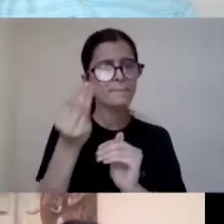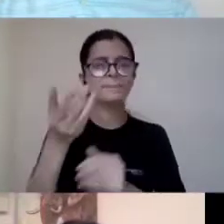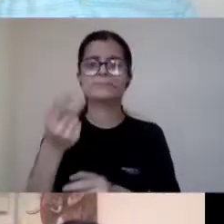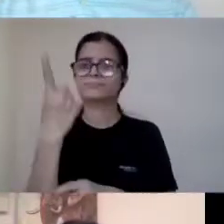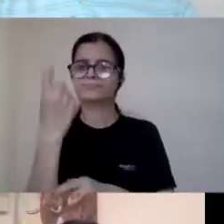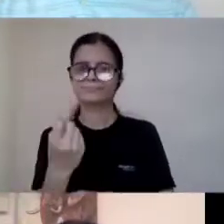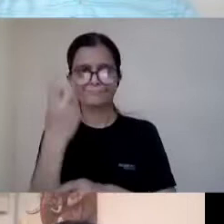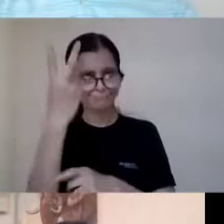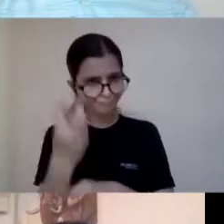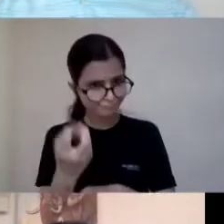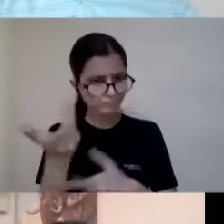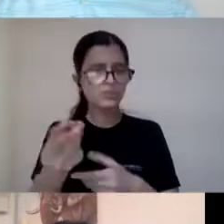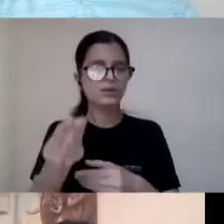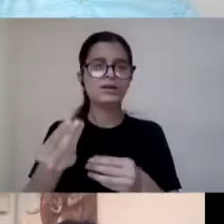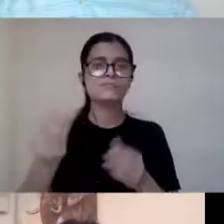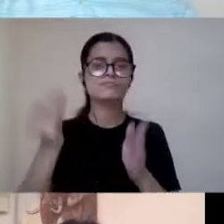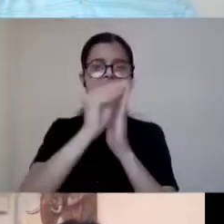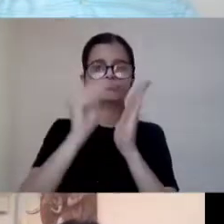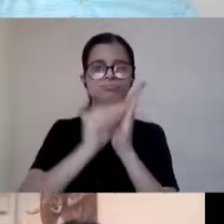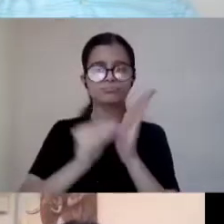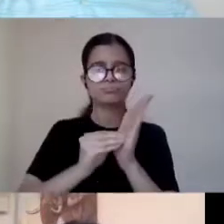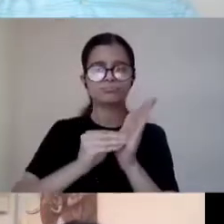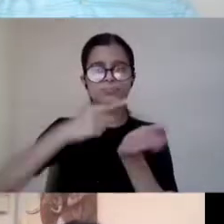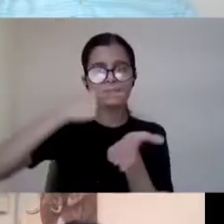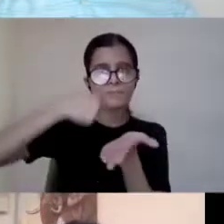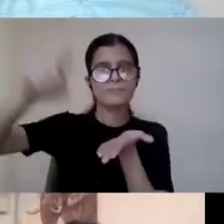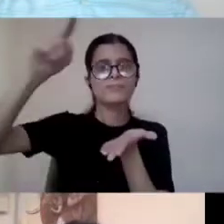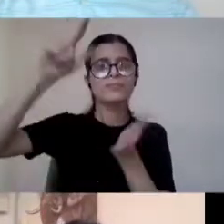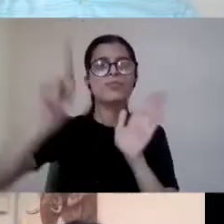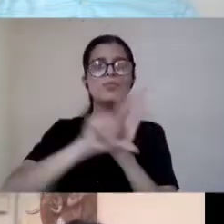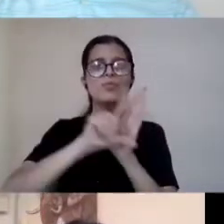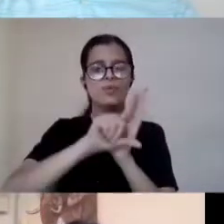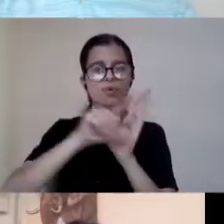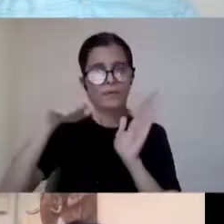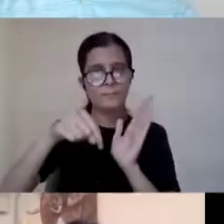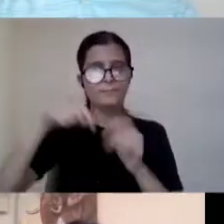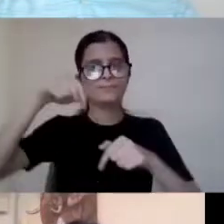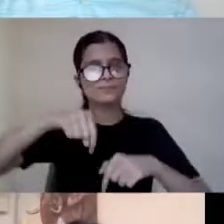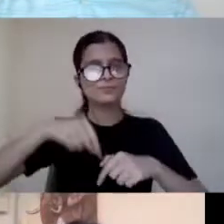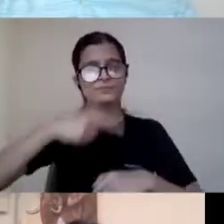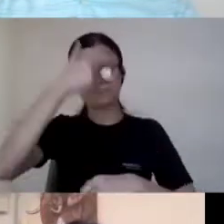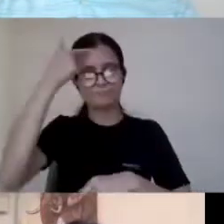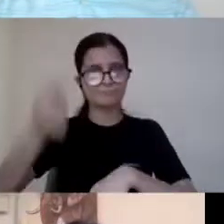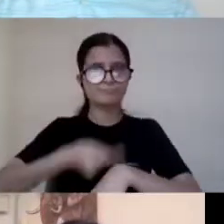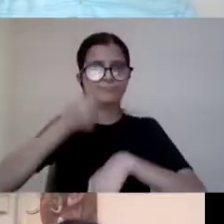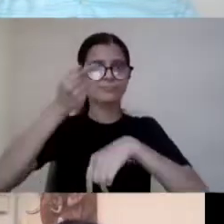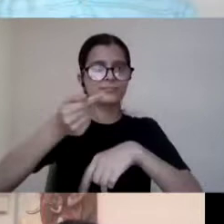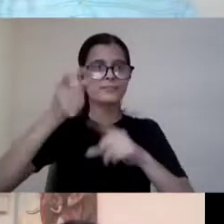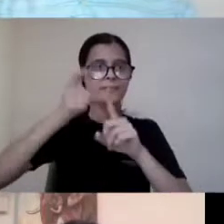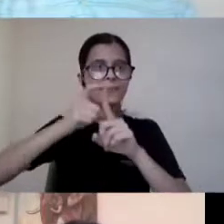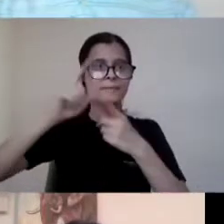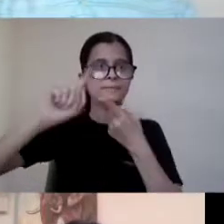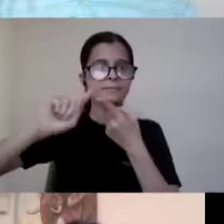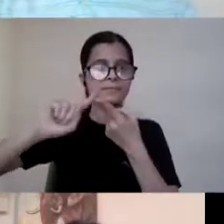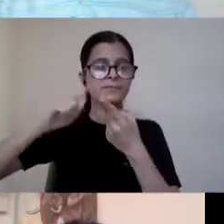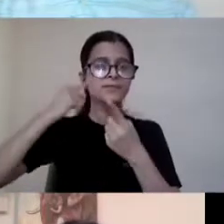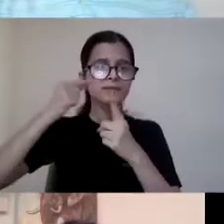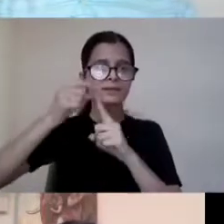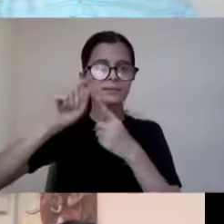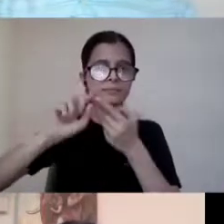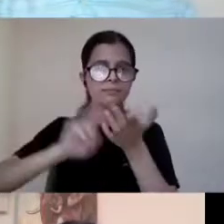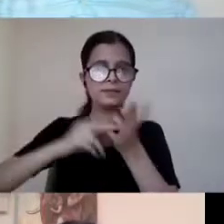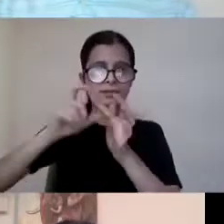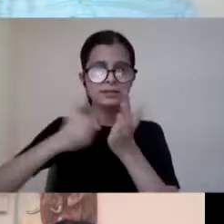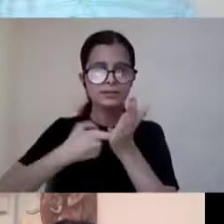traditional copyright law. Today we're extremely fortunate to have with us Mr Dipendra Manocha to